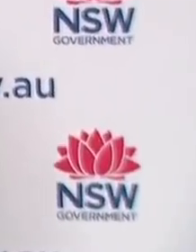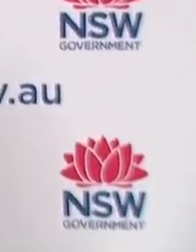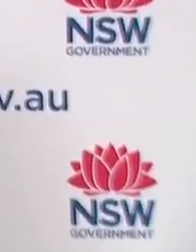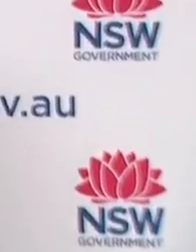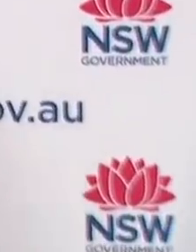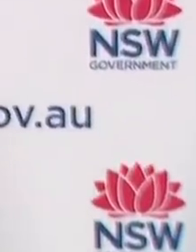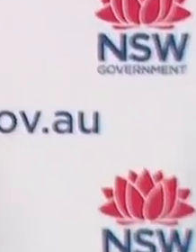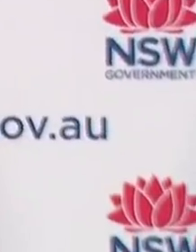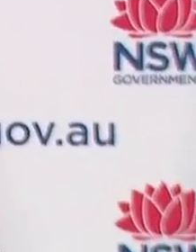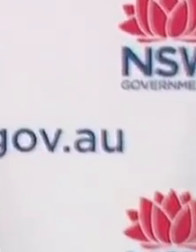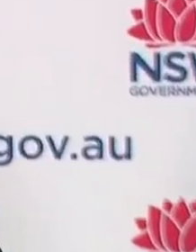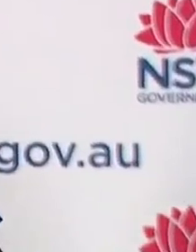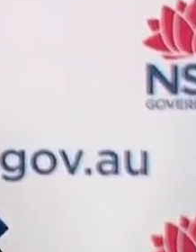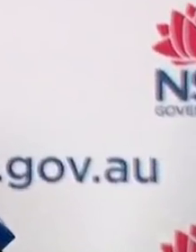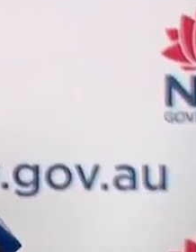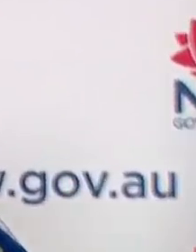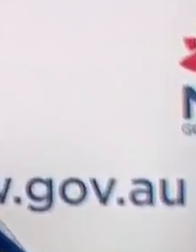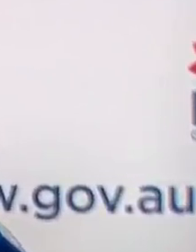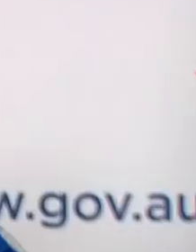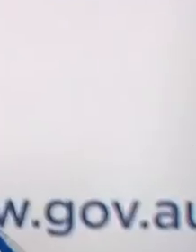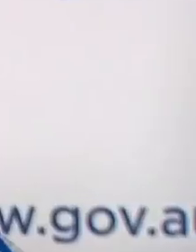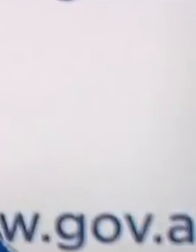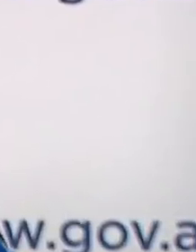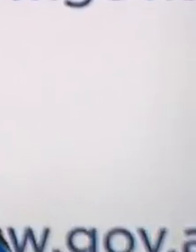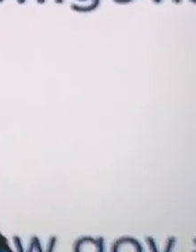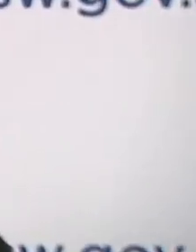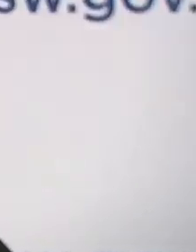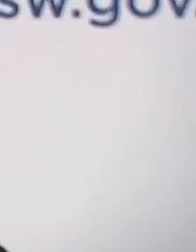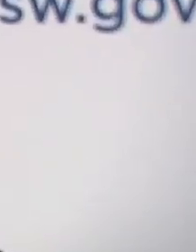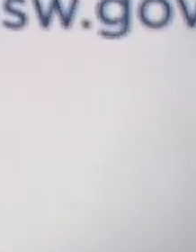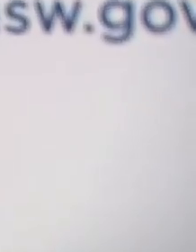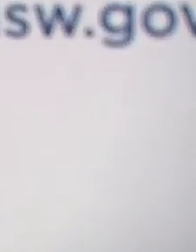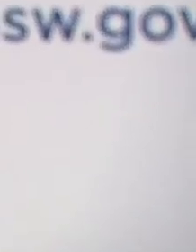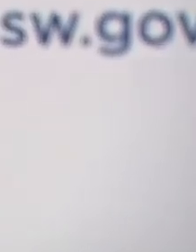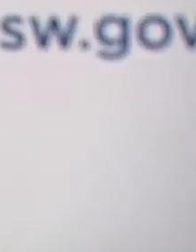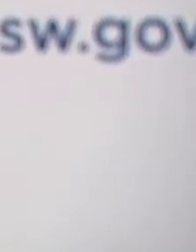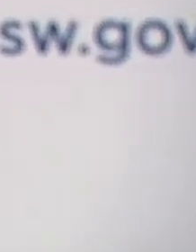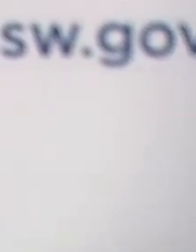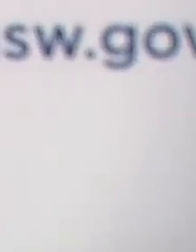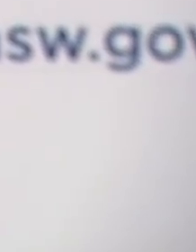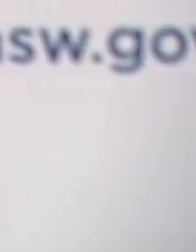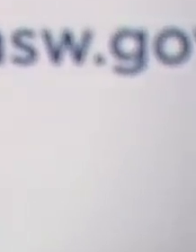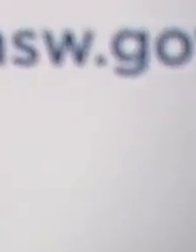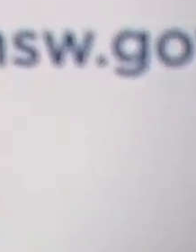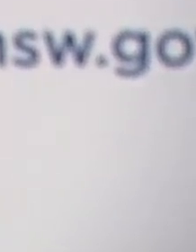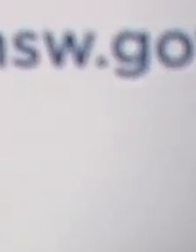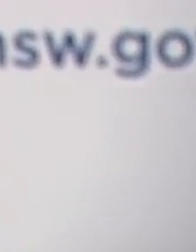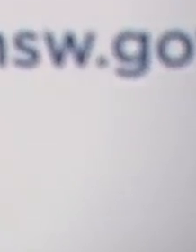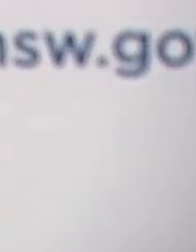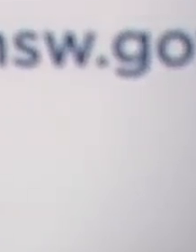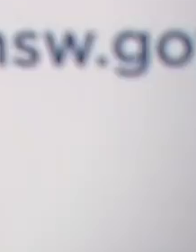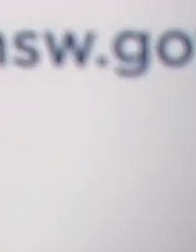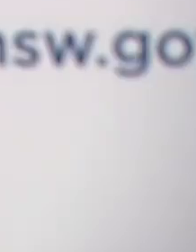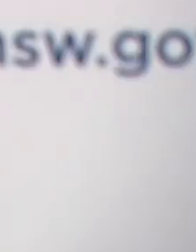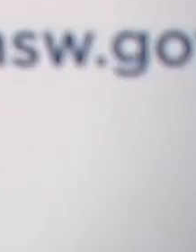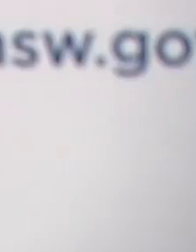Good morning, everybody. Pleasingly, New South Wales has already completed 86.7% of first doses in our 16